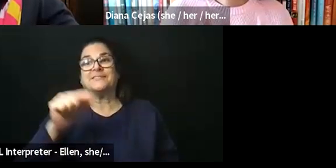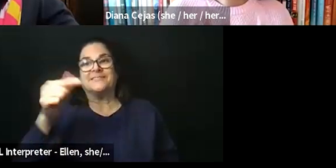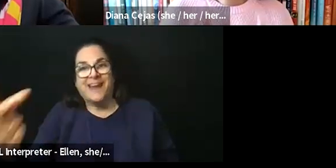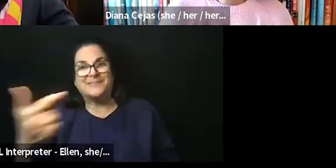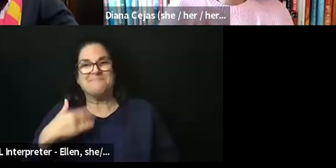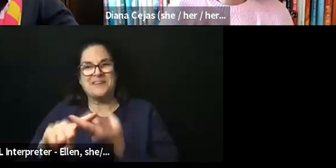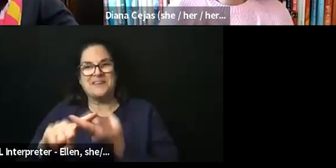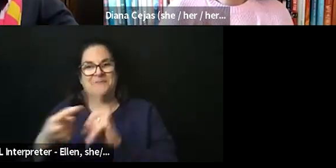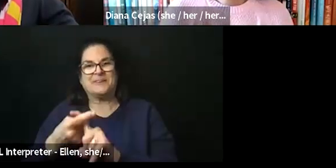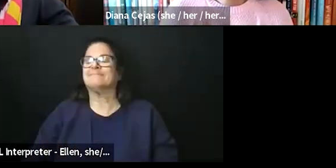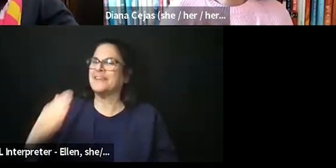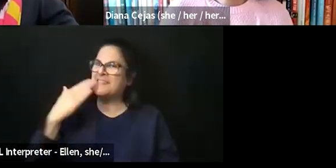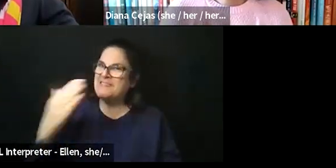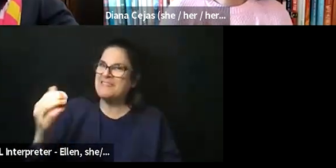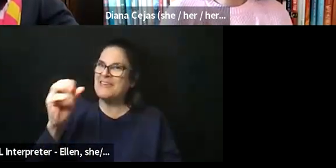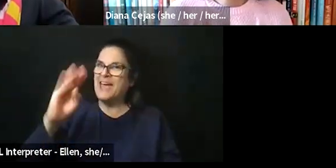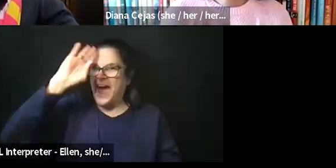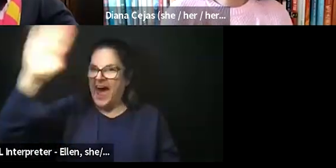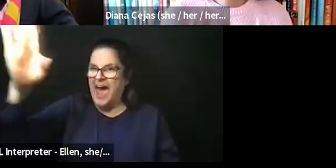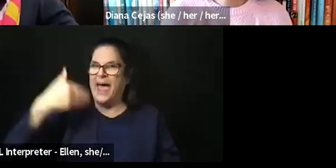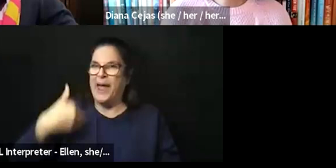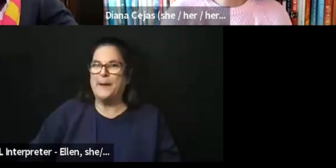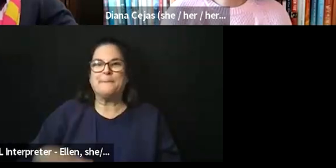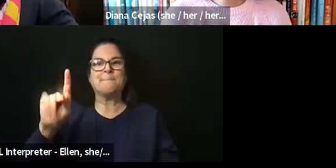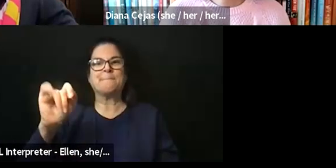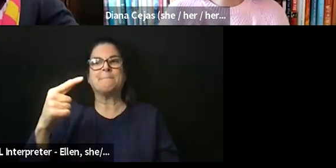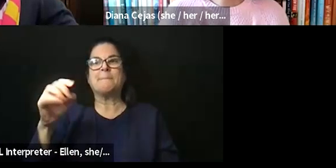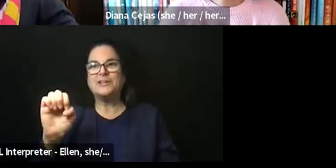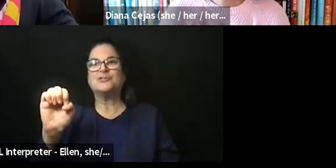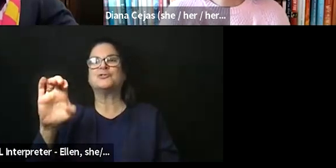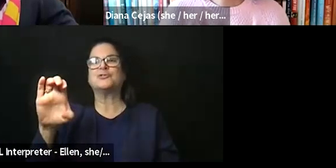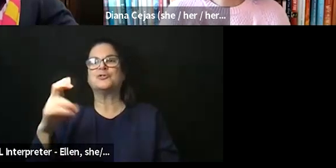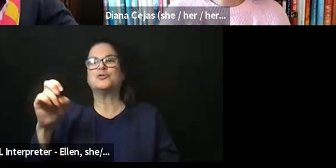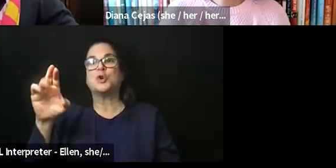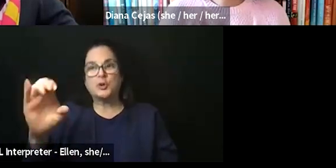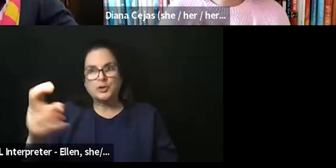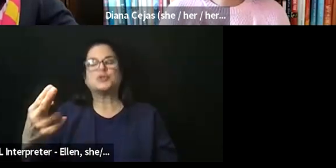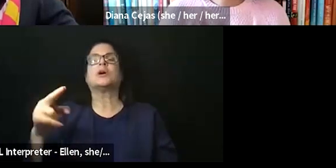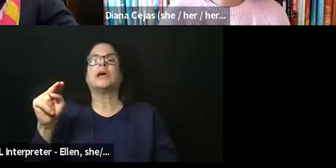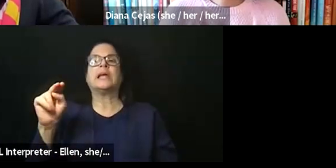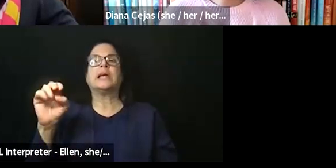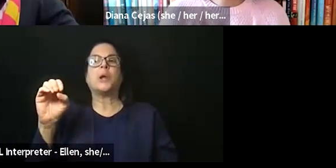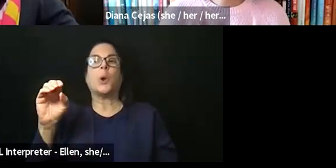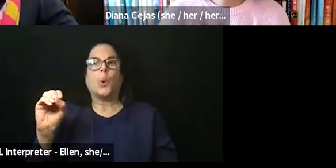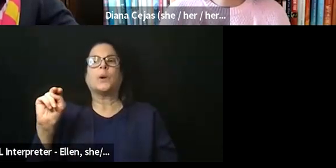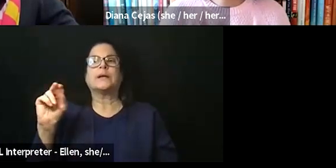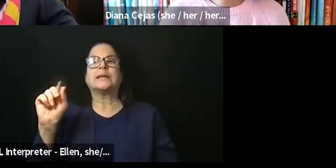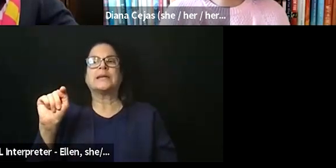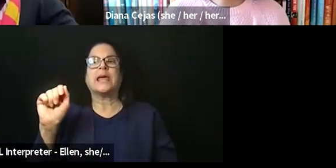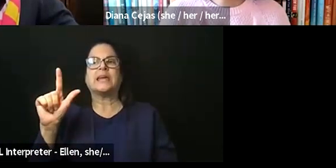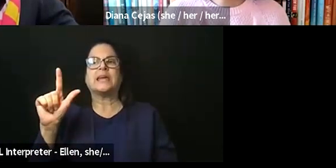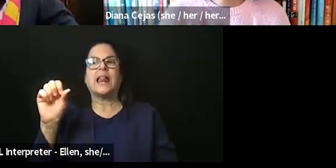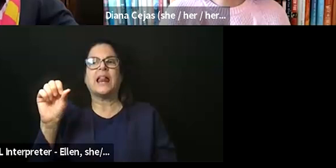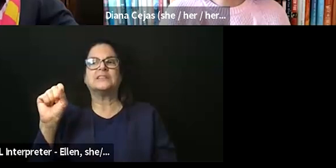Thank you, Amy. Hi, I'm Paige Church. I am a neonatologist and a developmental pediatrician. And I am